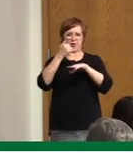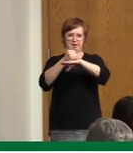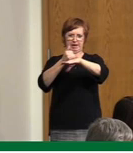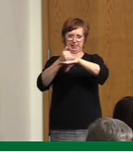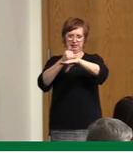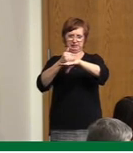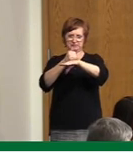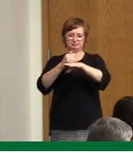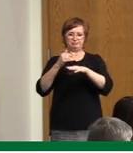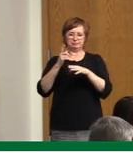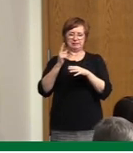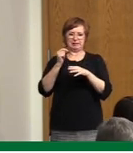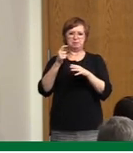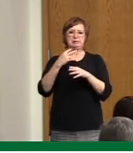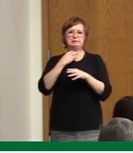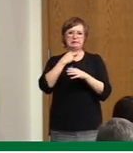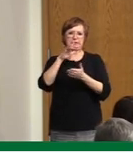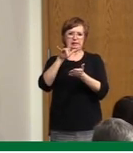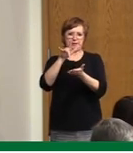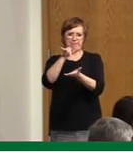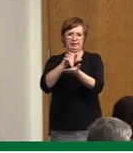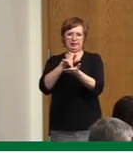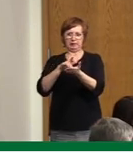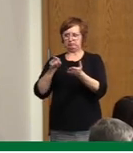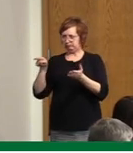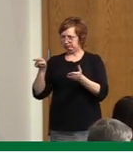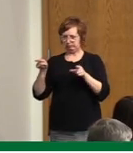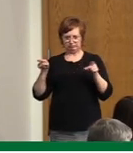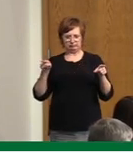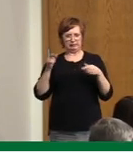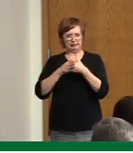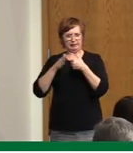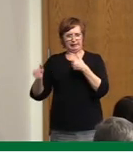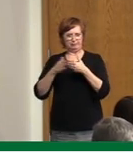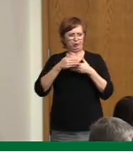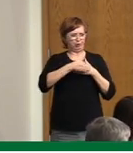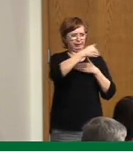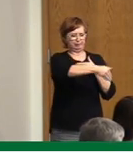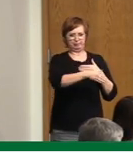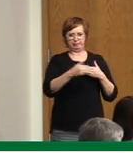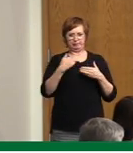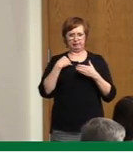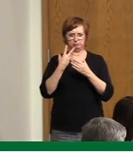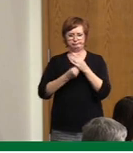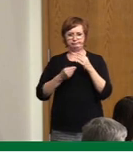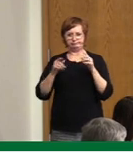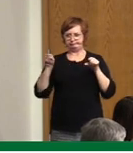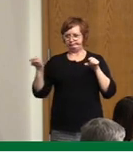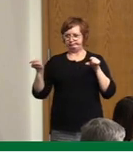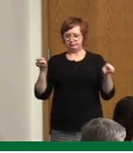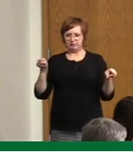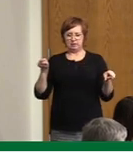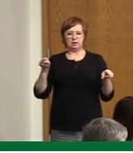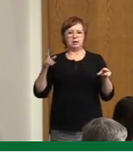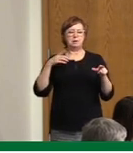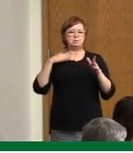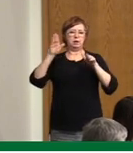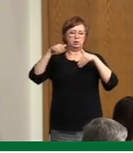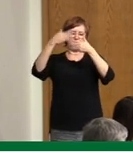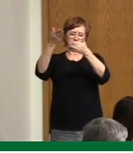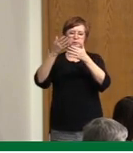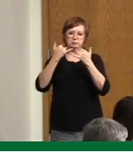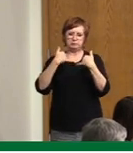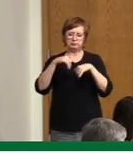The entire Western Canada has seen an upsurge. So again, my recommendation this time actually is that we need to have a very quiet Christmas